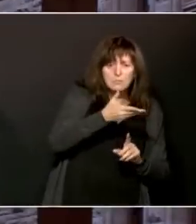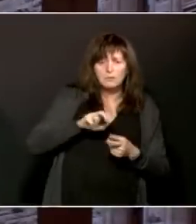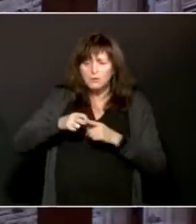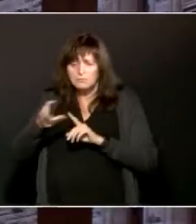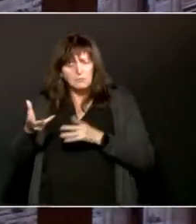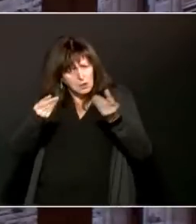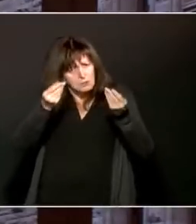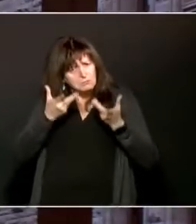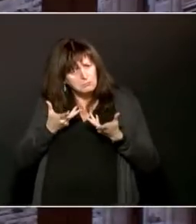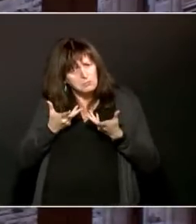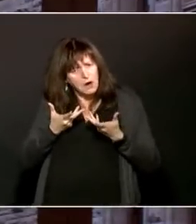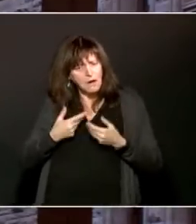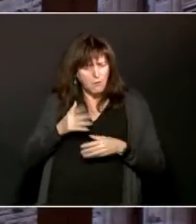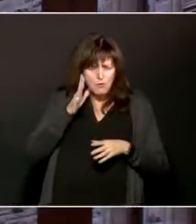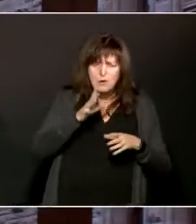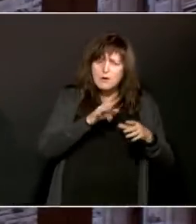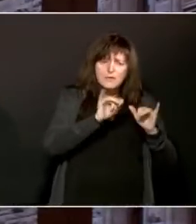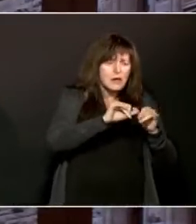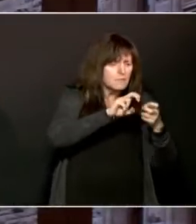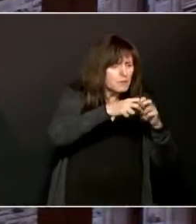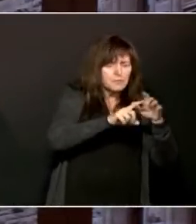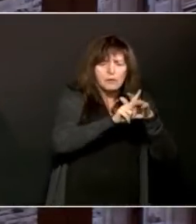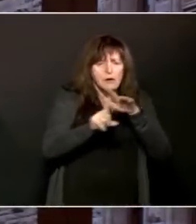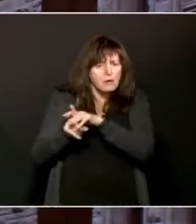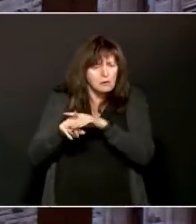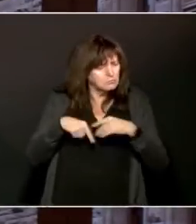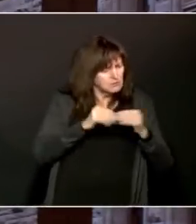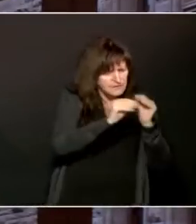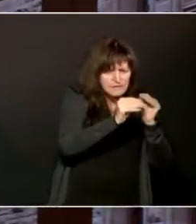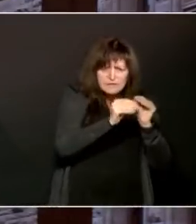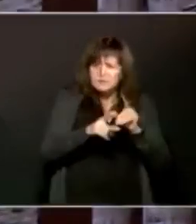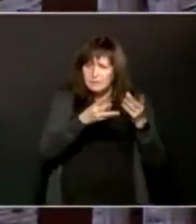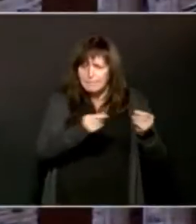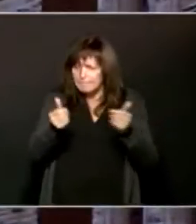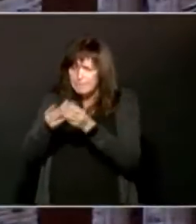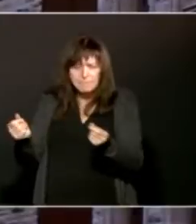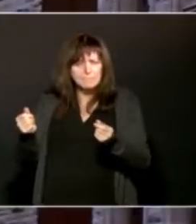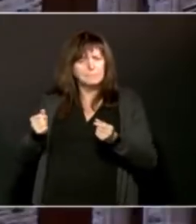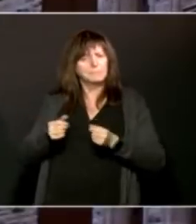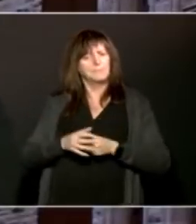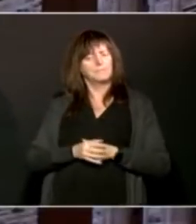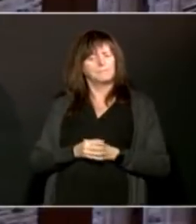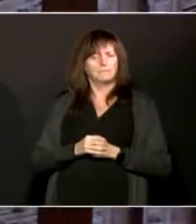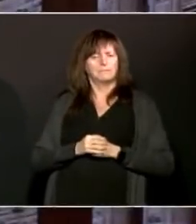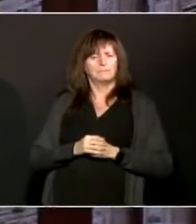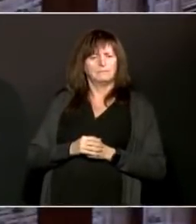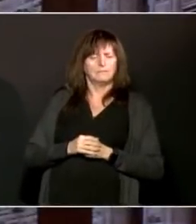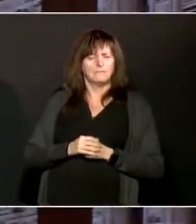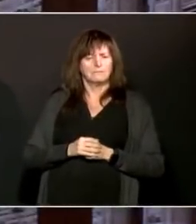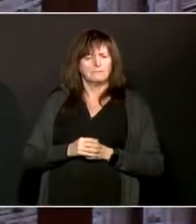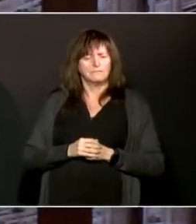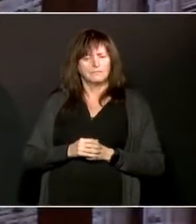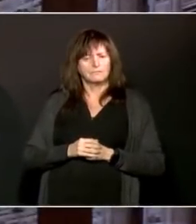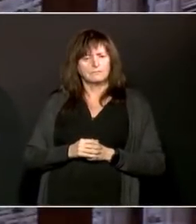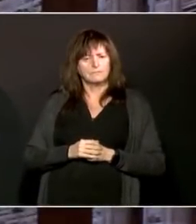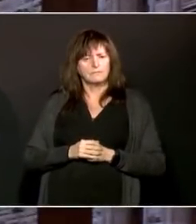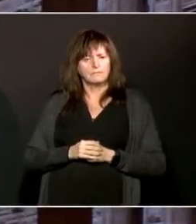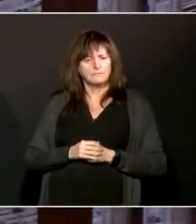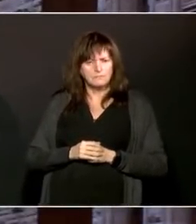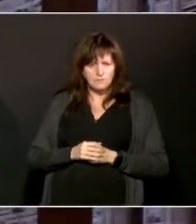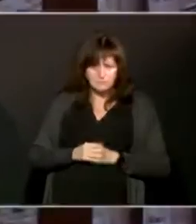you in the system, and we want to make sure we cover everyone we need to cover in the right time. So we're making progress